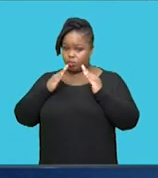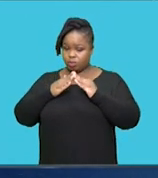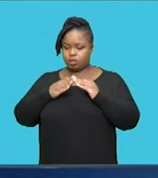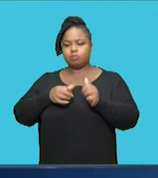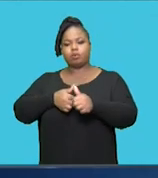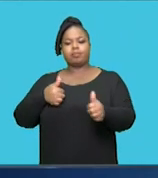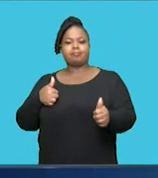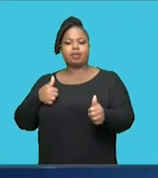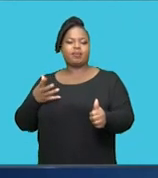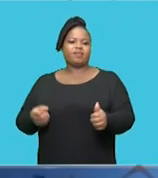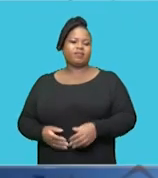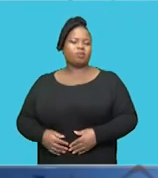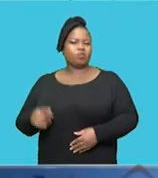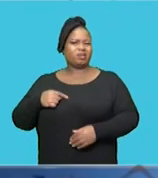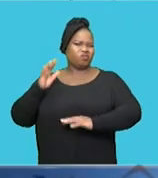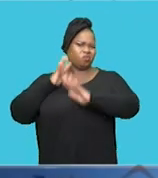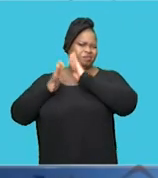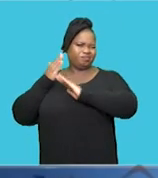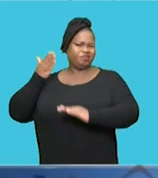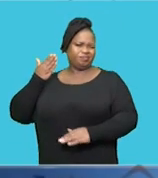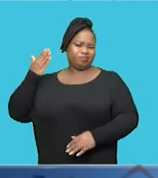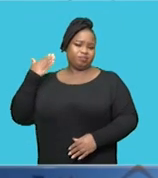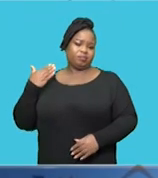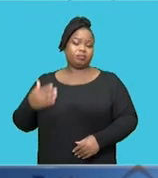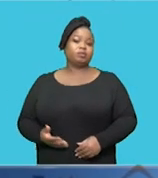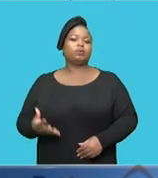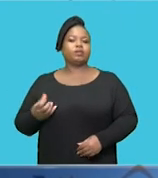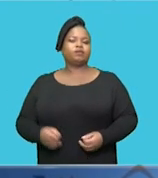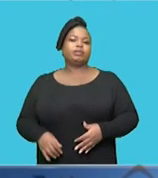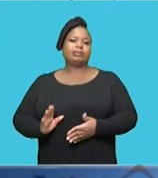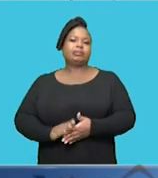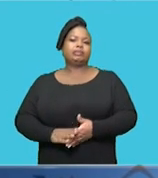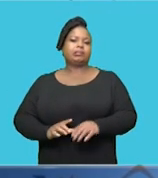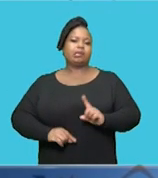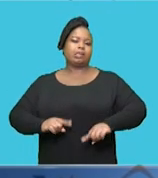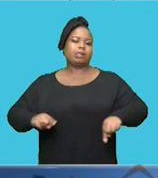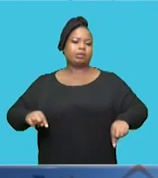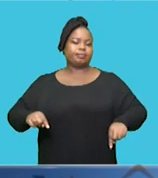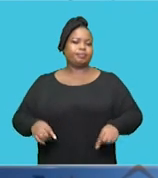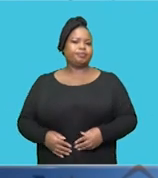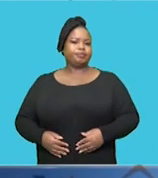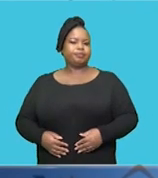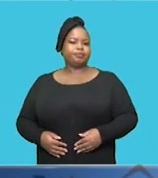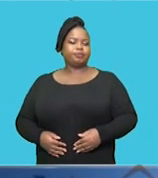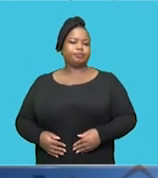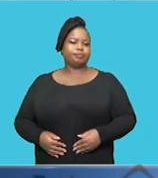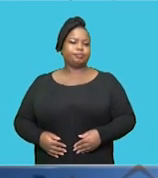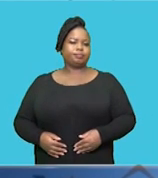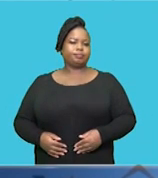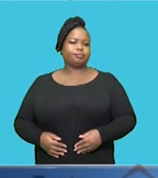So it's historic and there's a number of factors that has to do with it That